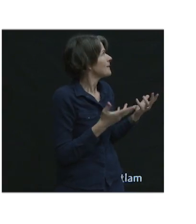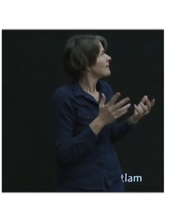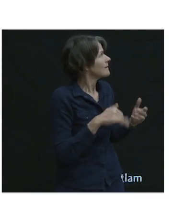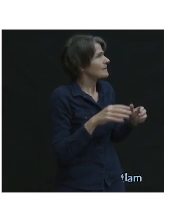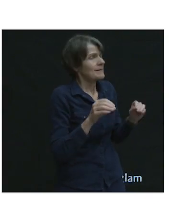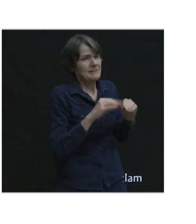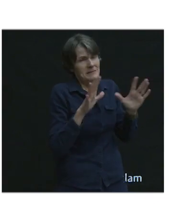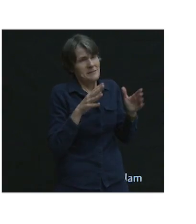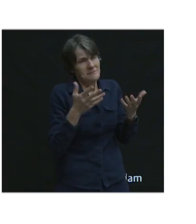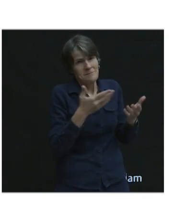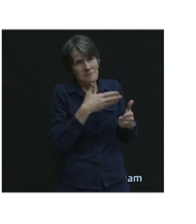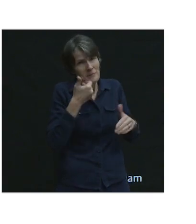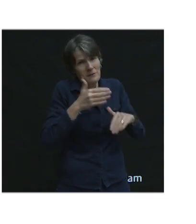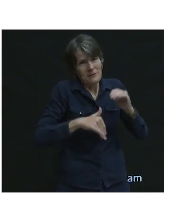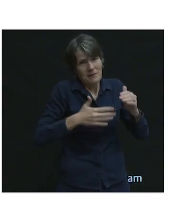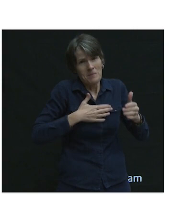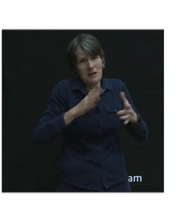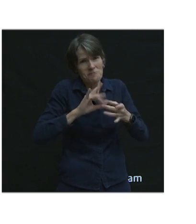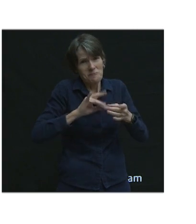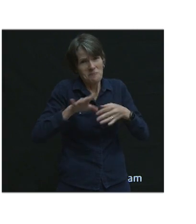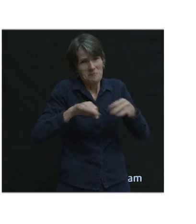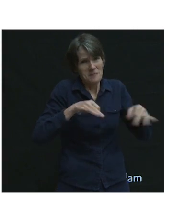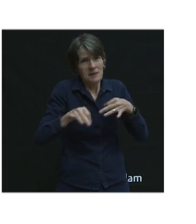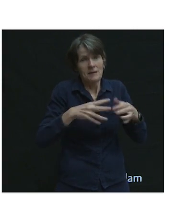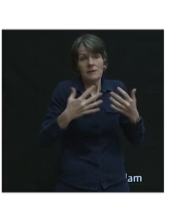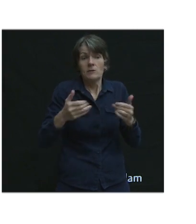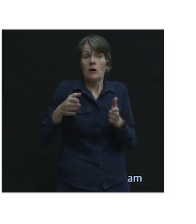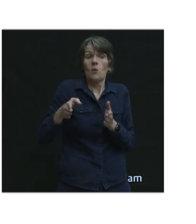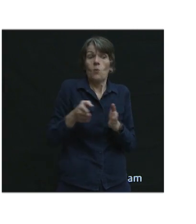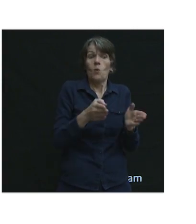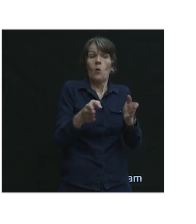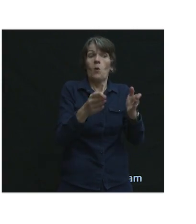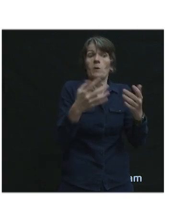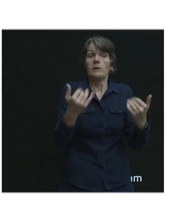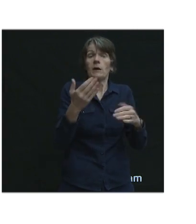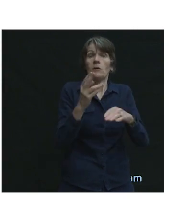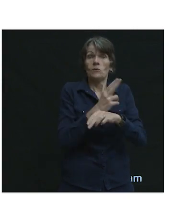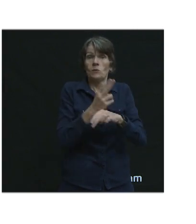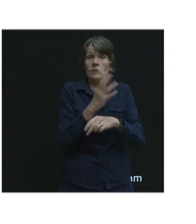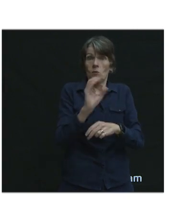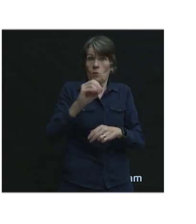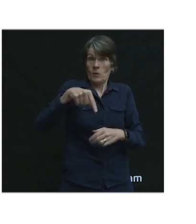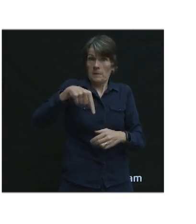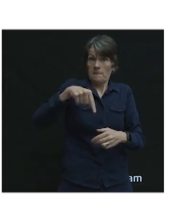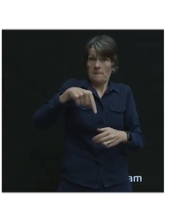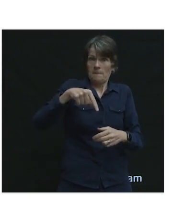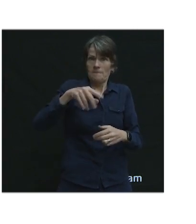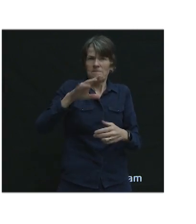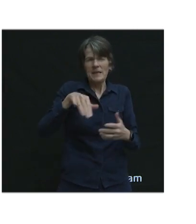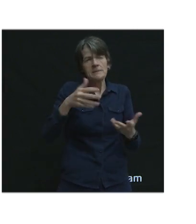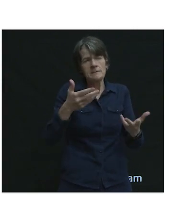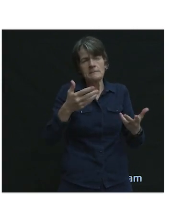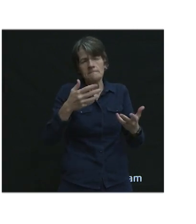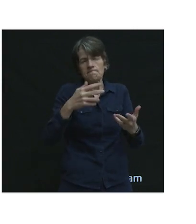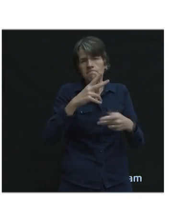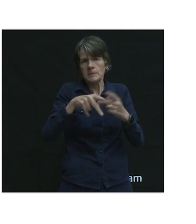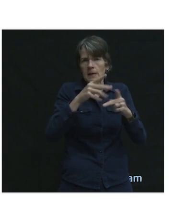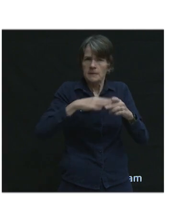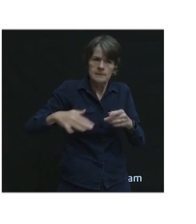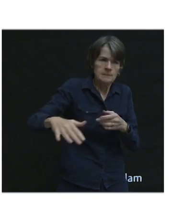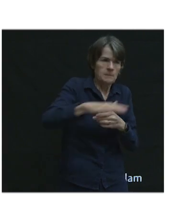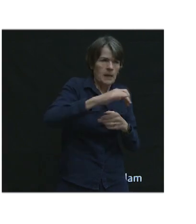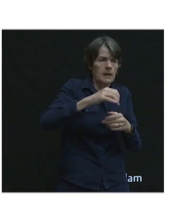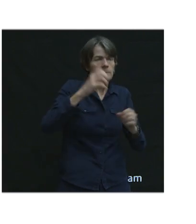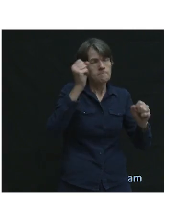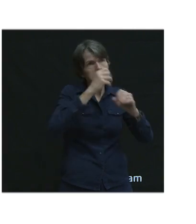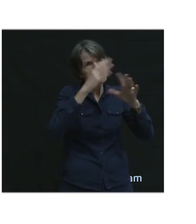So thinking back to what I said about the road space and what it's currently used for in Coquitlam right now, this is the kind of space that we allocate,